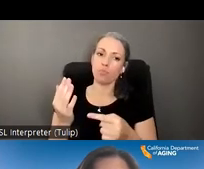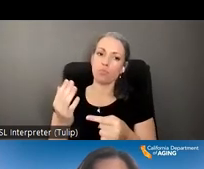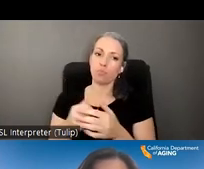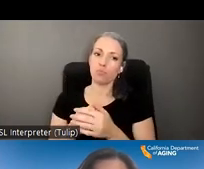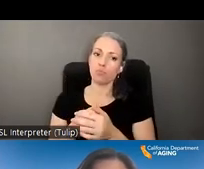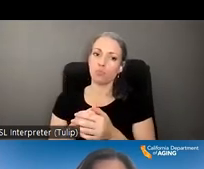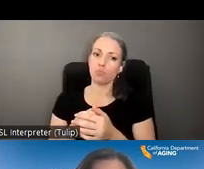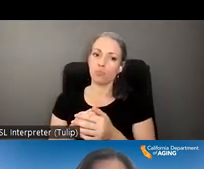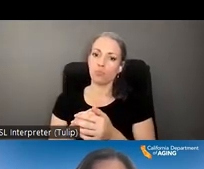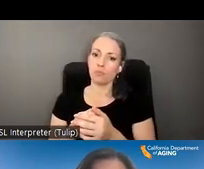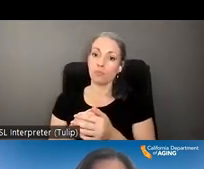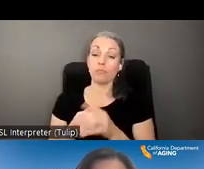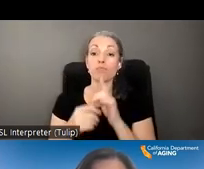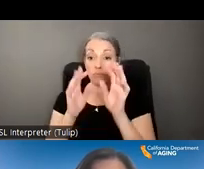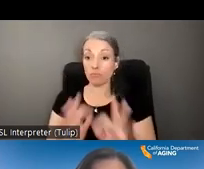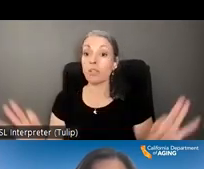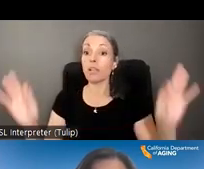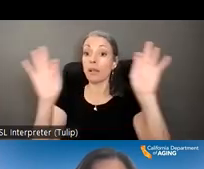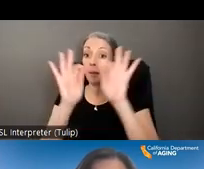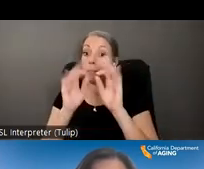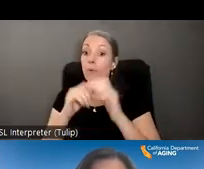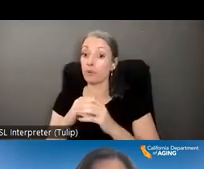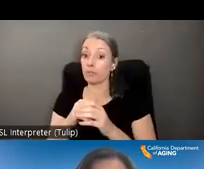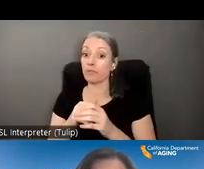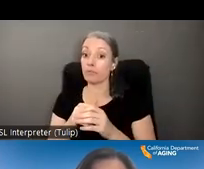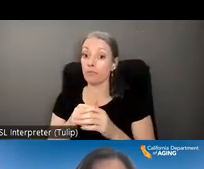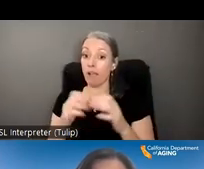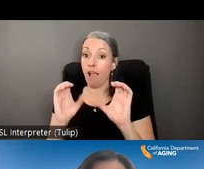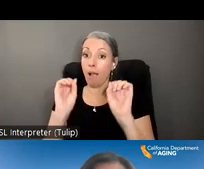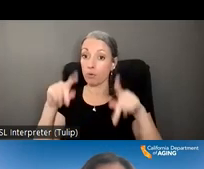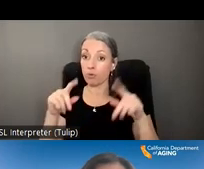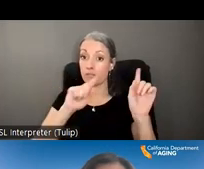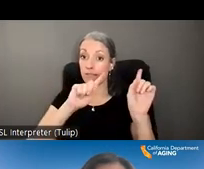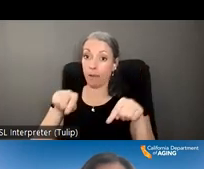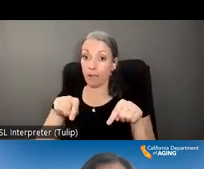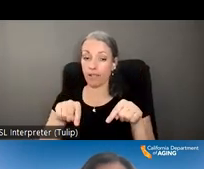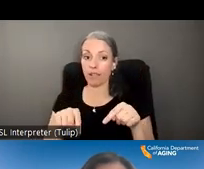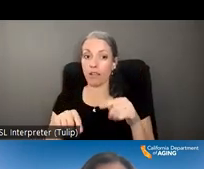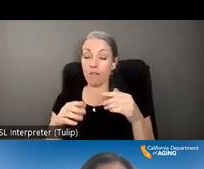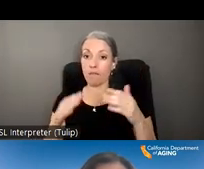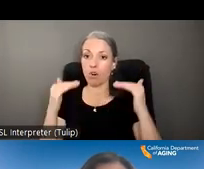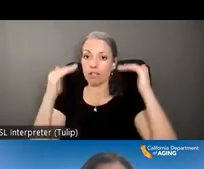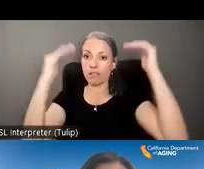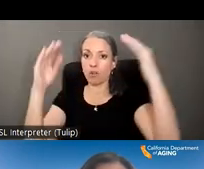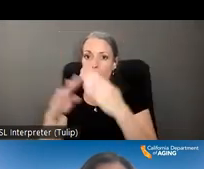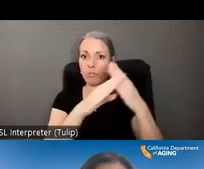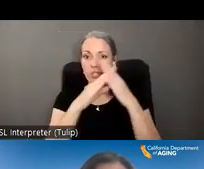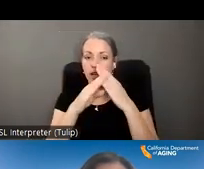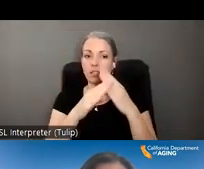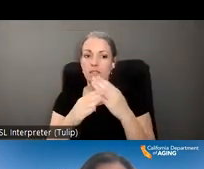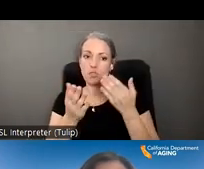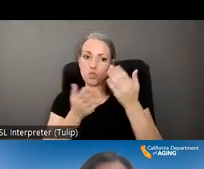you know important uh opportunities coming for adult protective services and there's a lot of opportunities for